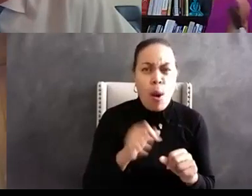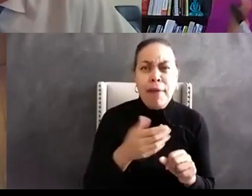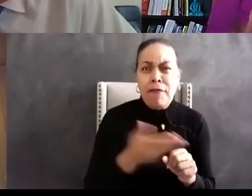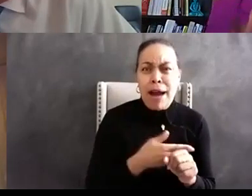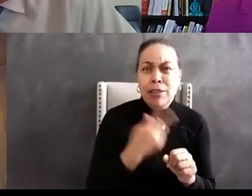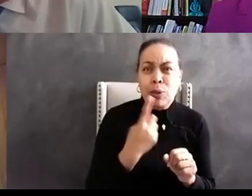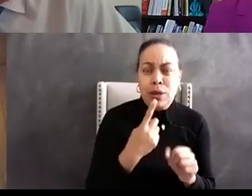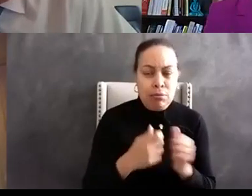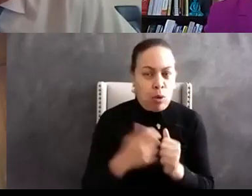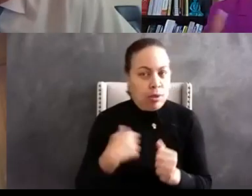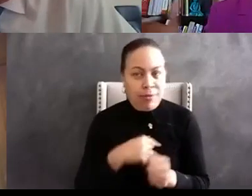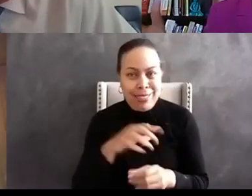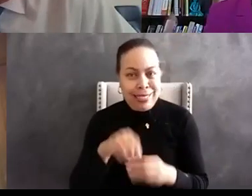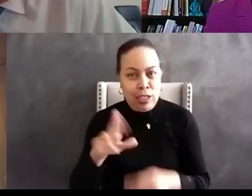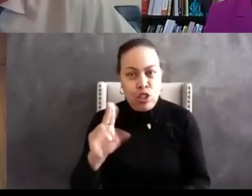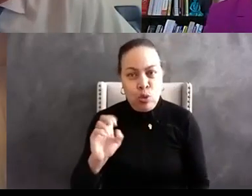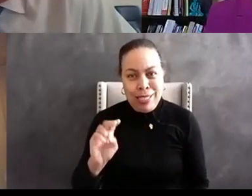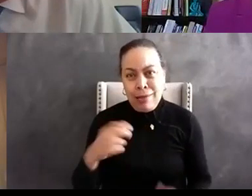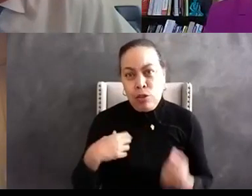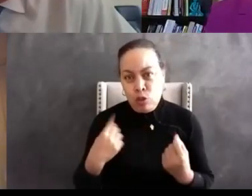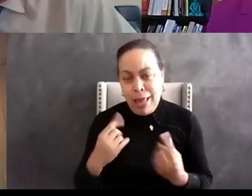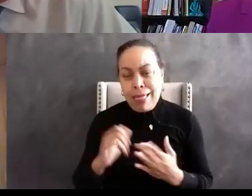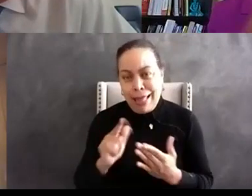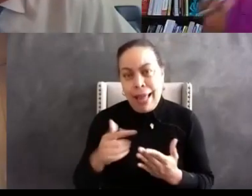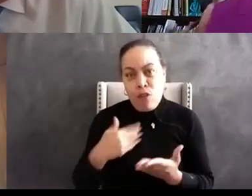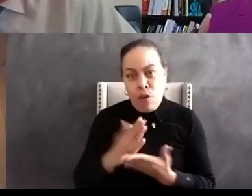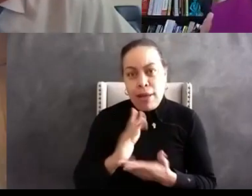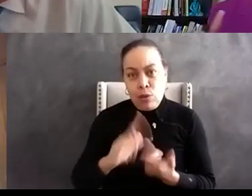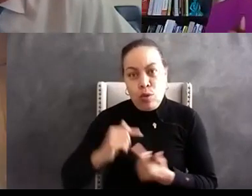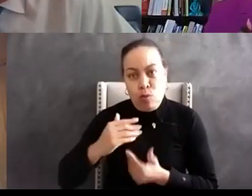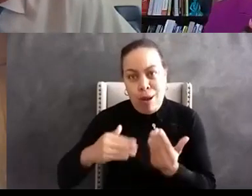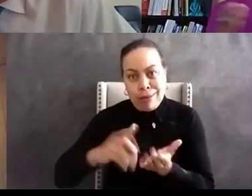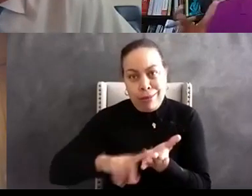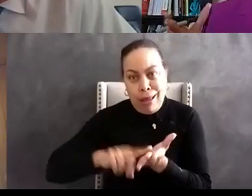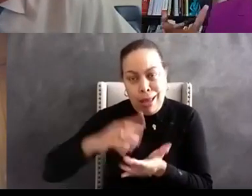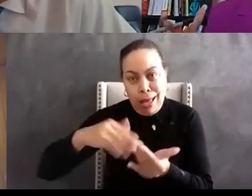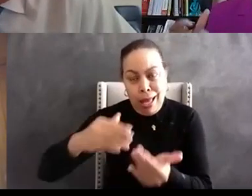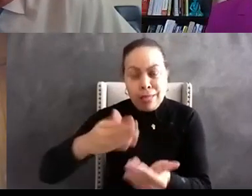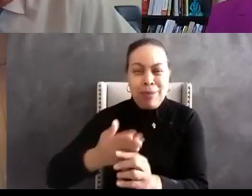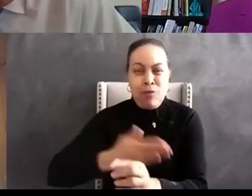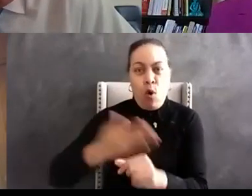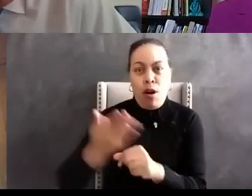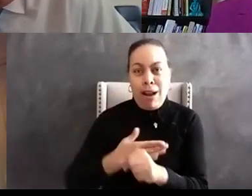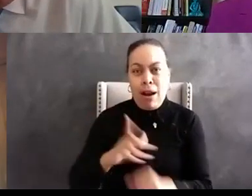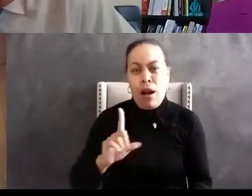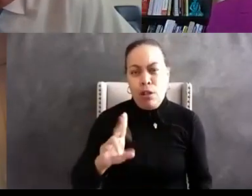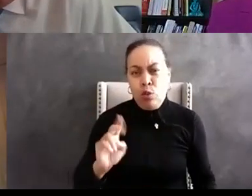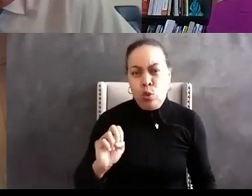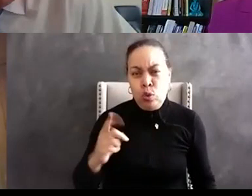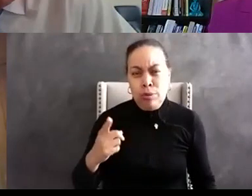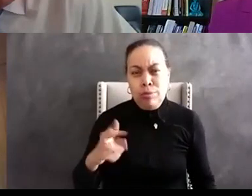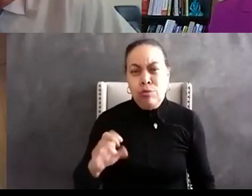been a part of a union would know there's a due process there so it's it's really about how do we then go about making sure